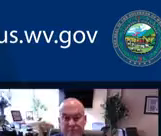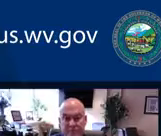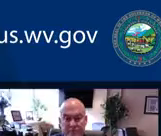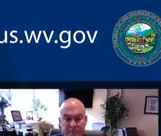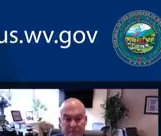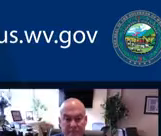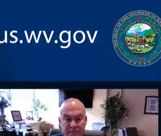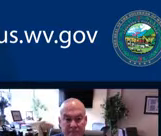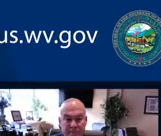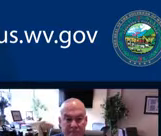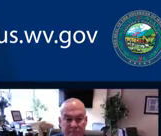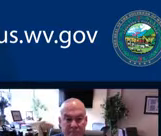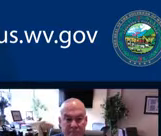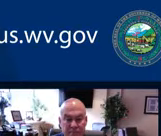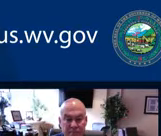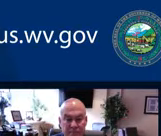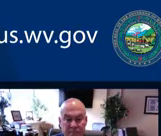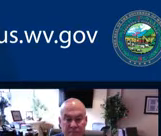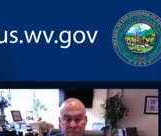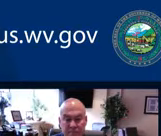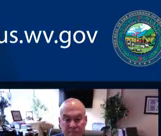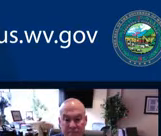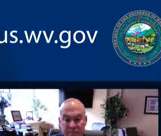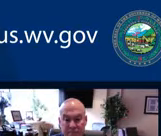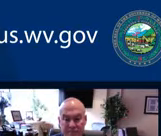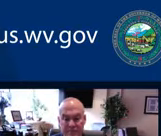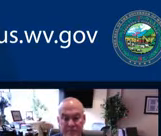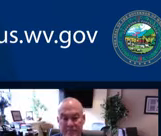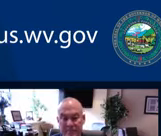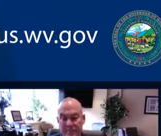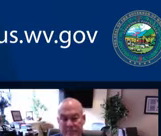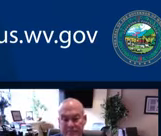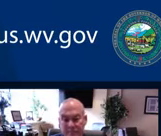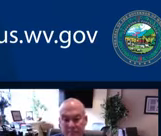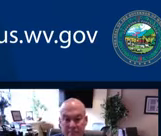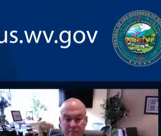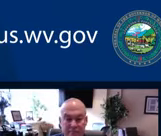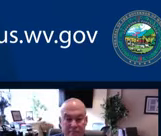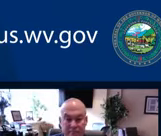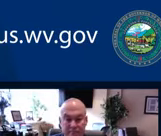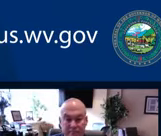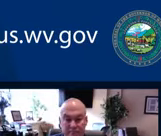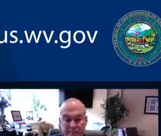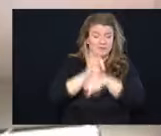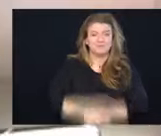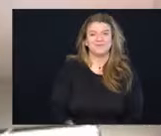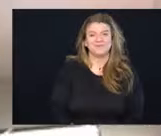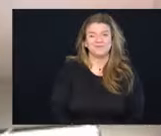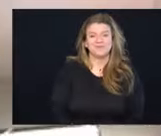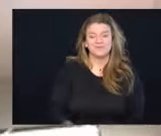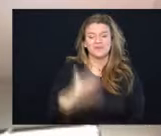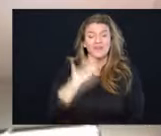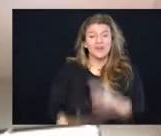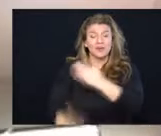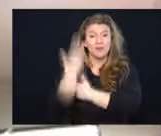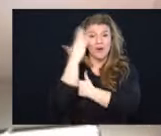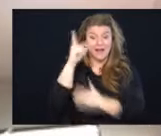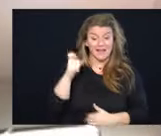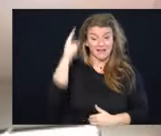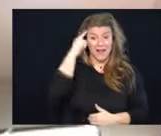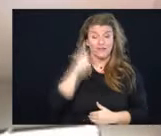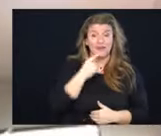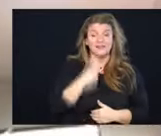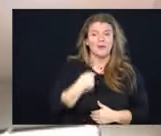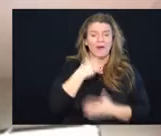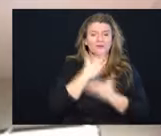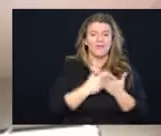Next, we'll hear from retired Major General Jim Hoyer, the director of our Joint Interagency Task Force. Good morning. As the governor pointed out, we had a couple